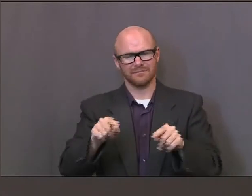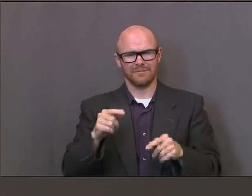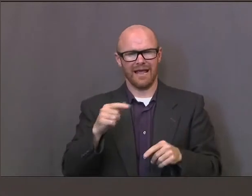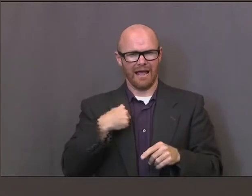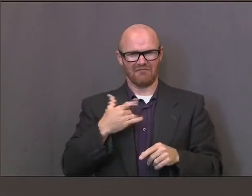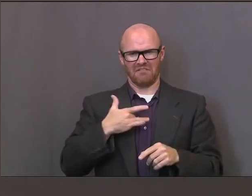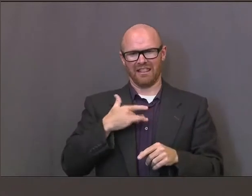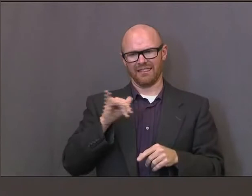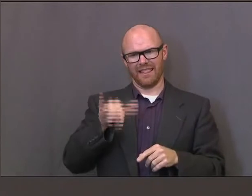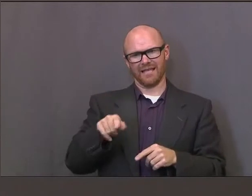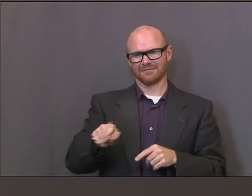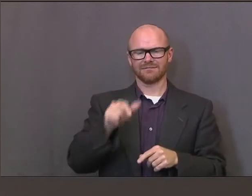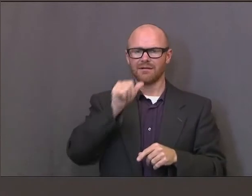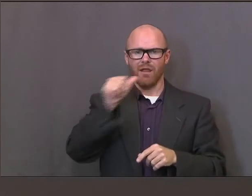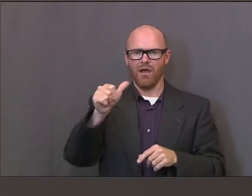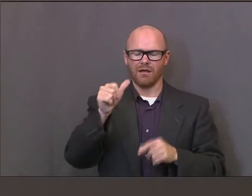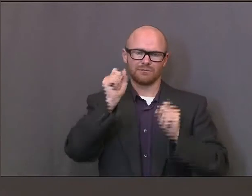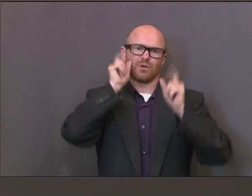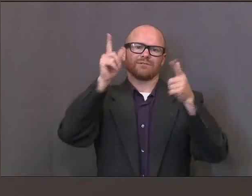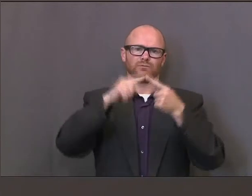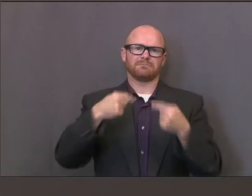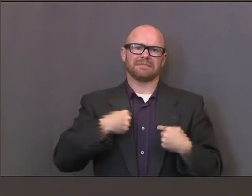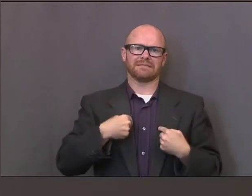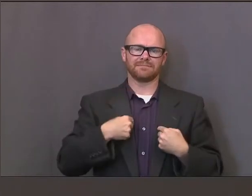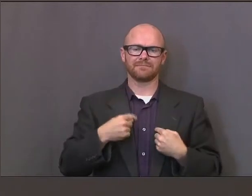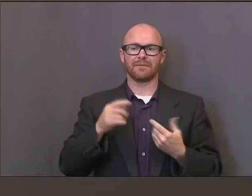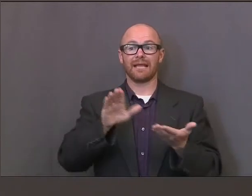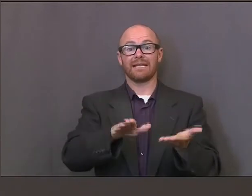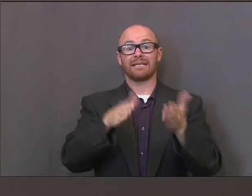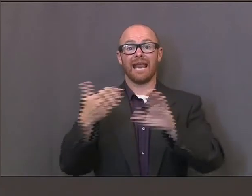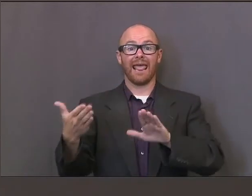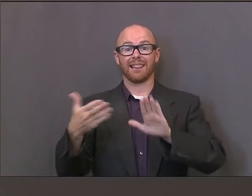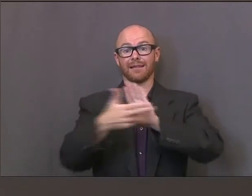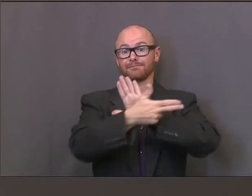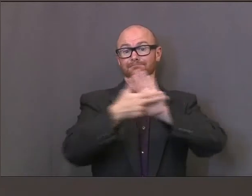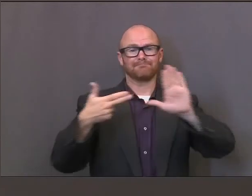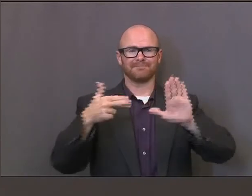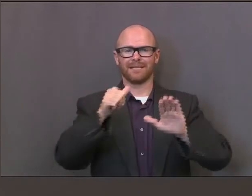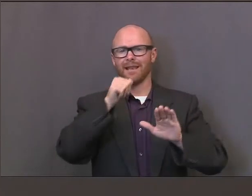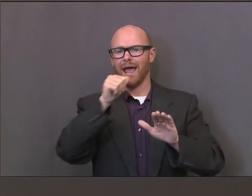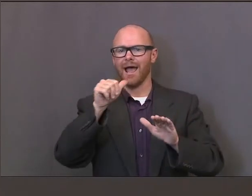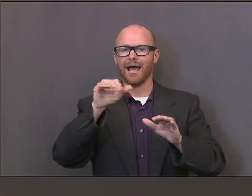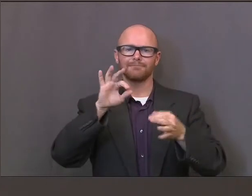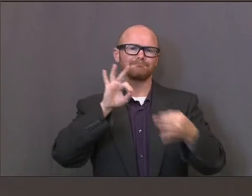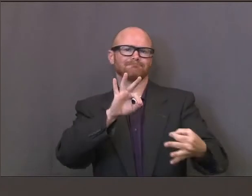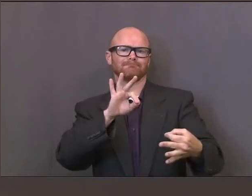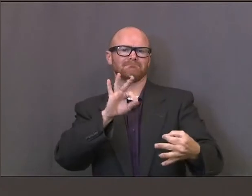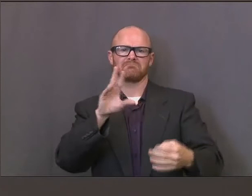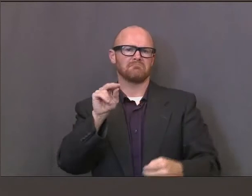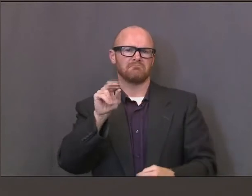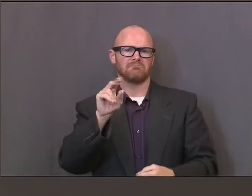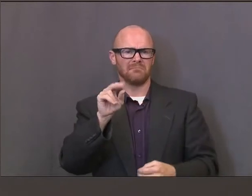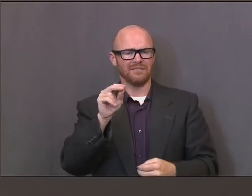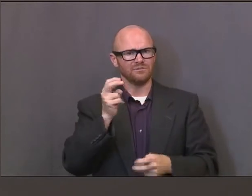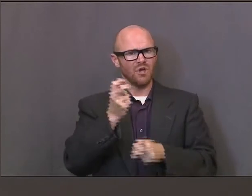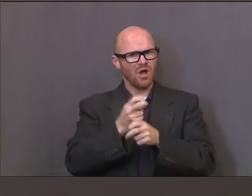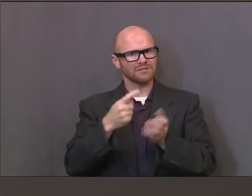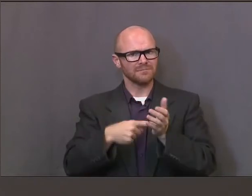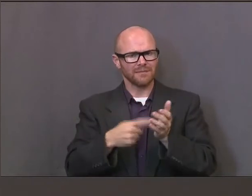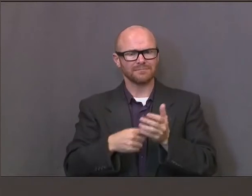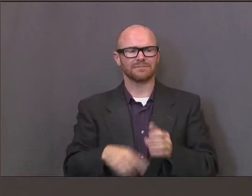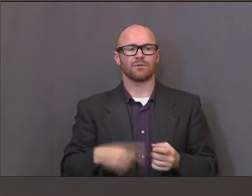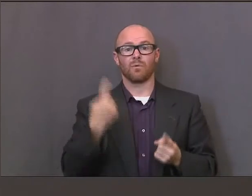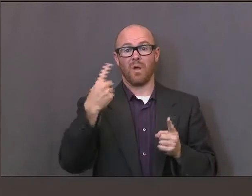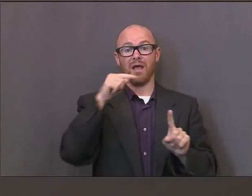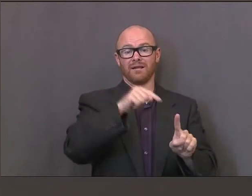really terribly surprising. Death certification is certainly not an exact science. And the fact that, one, a death certificate says